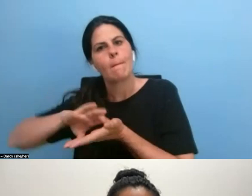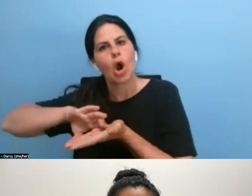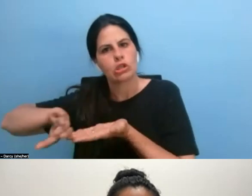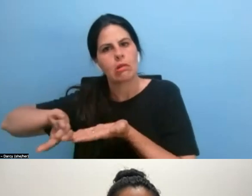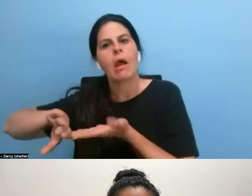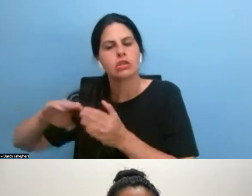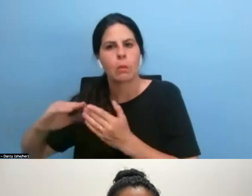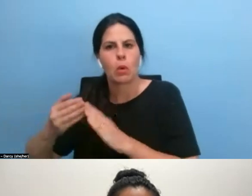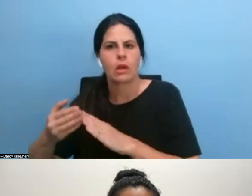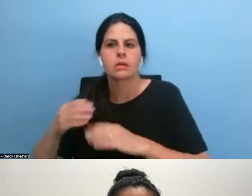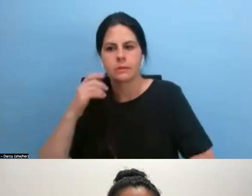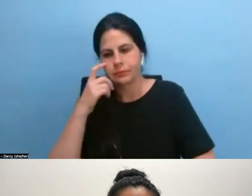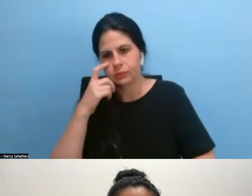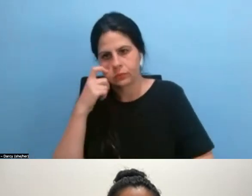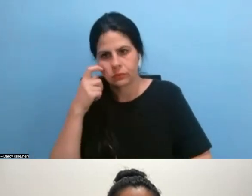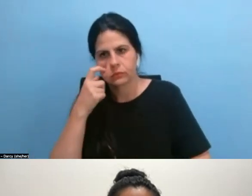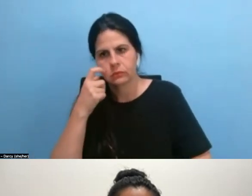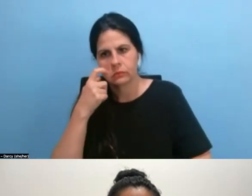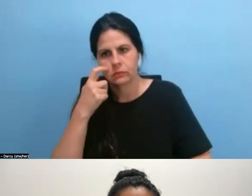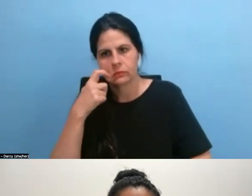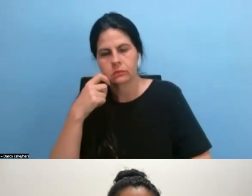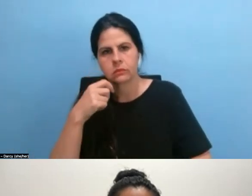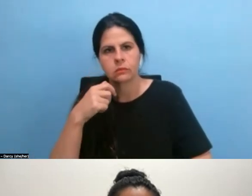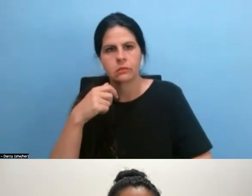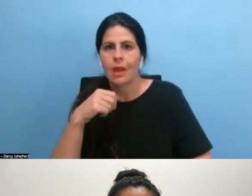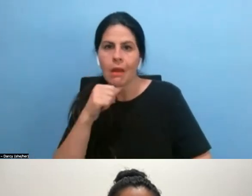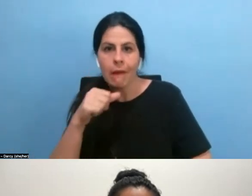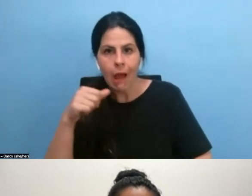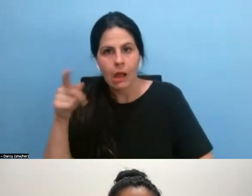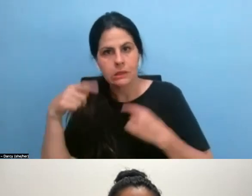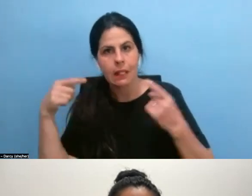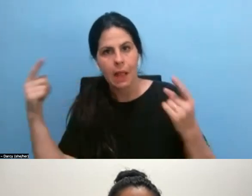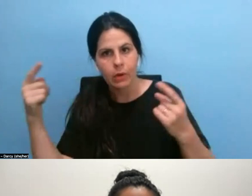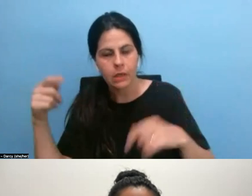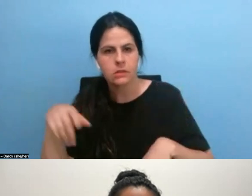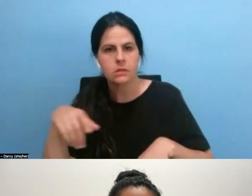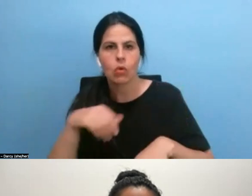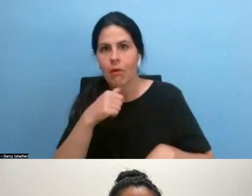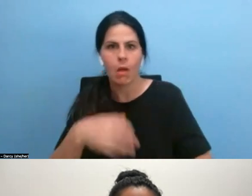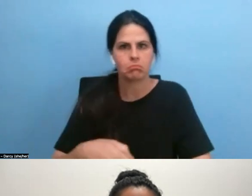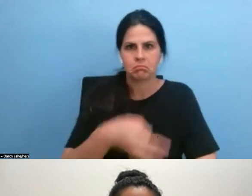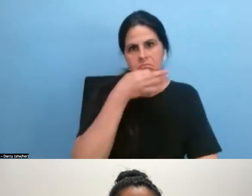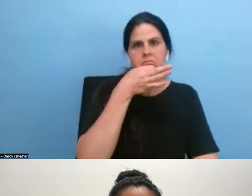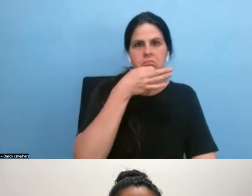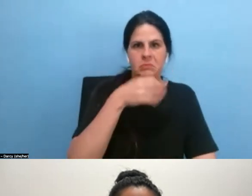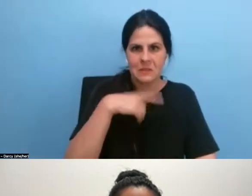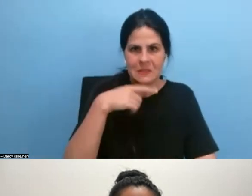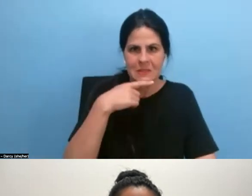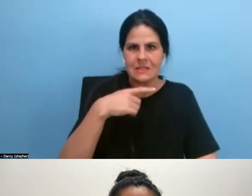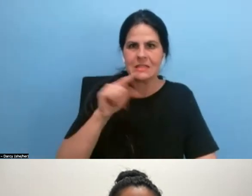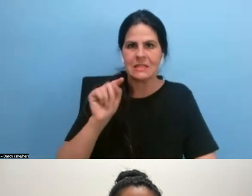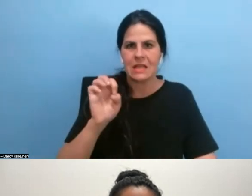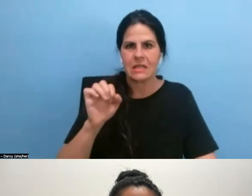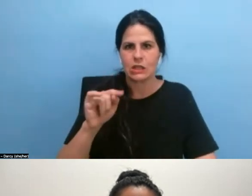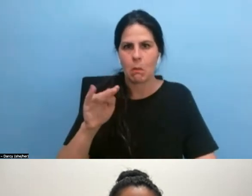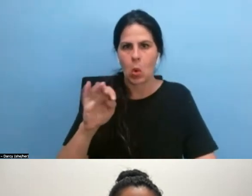are, uh, are the celebrities or the expert, uh, testimonies and documentaries, so on and so forth. Um, so